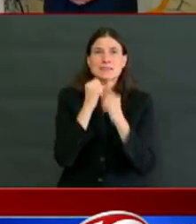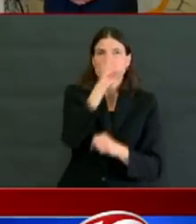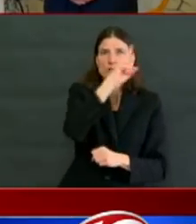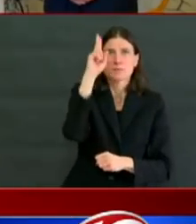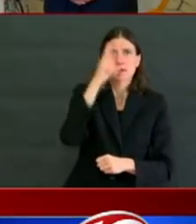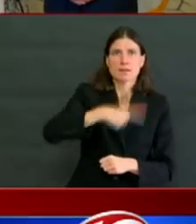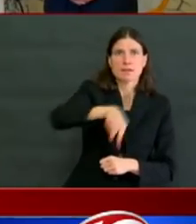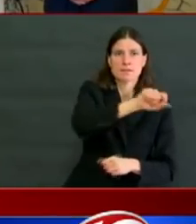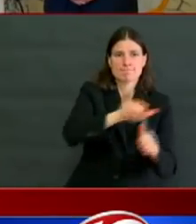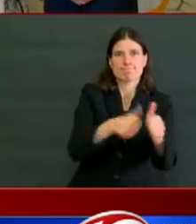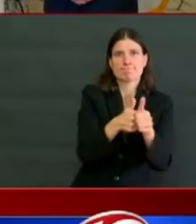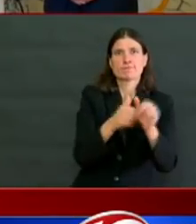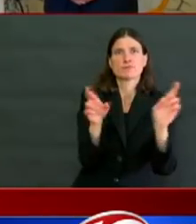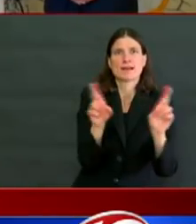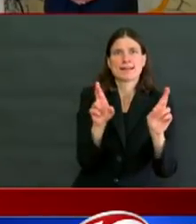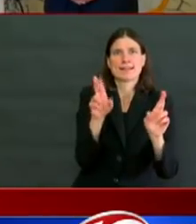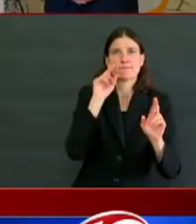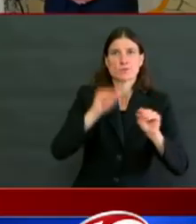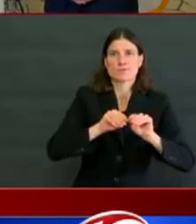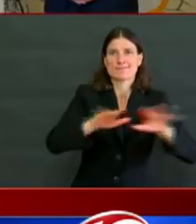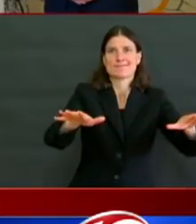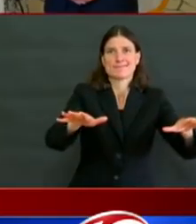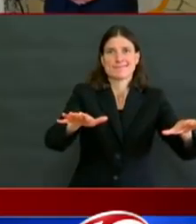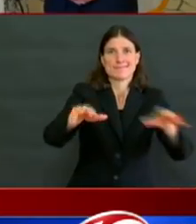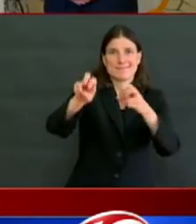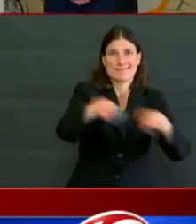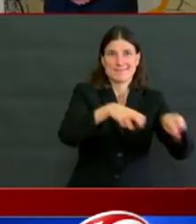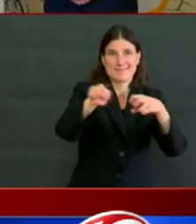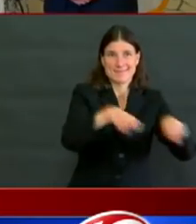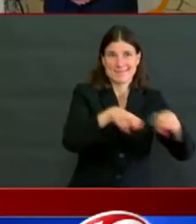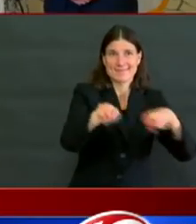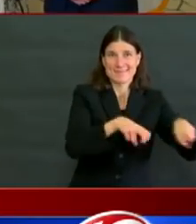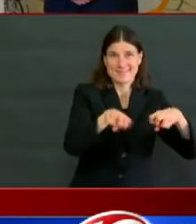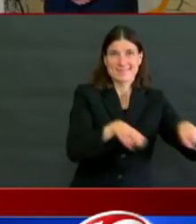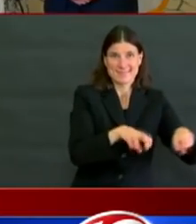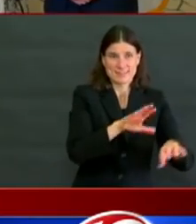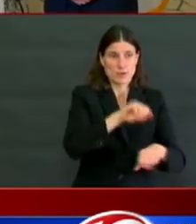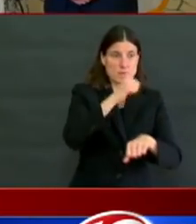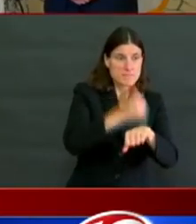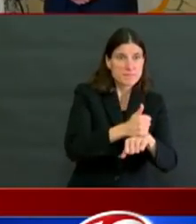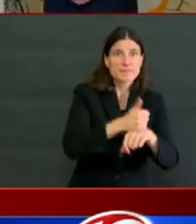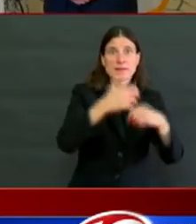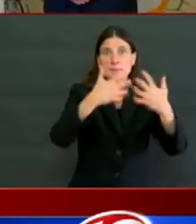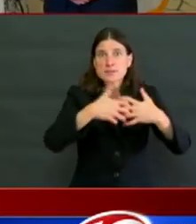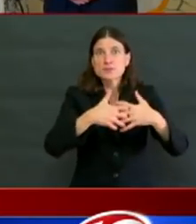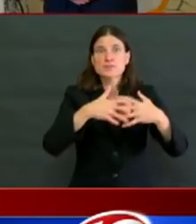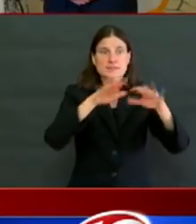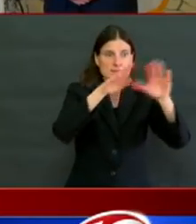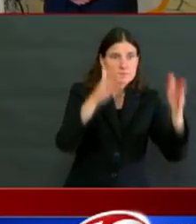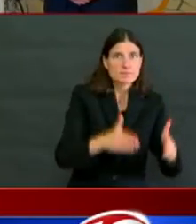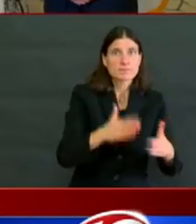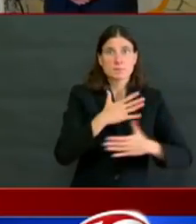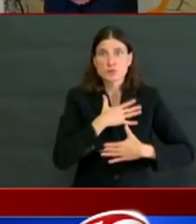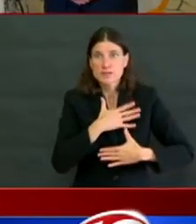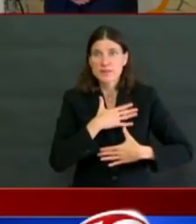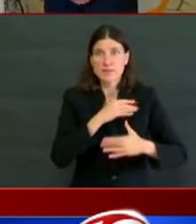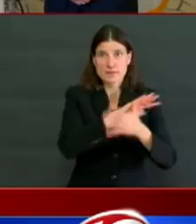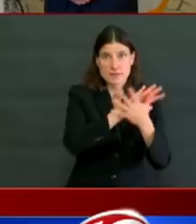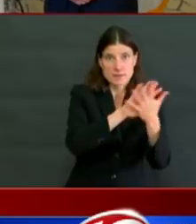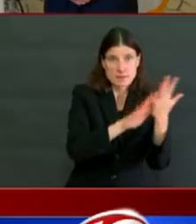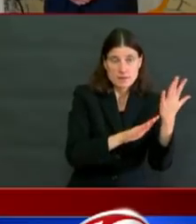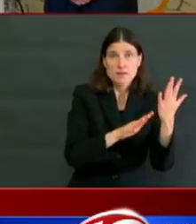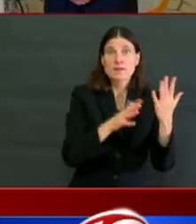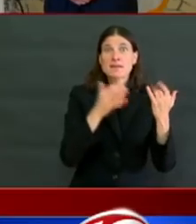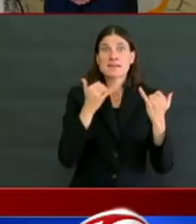Now, due to our good work, we're getting to a place where we want to allow them to start reopening for elective